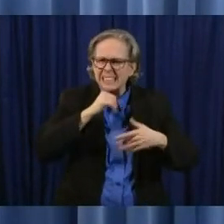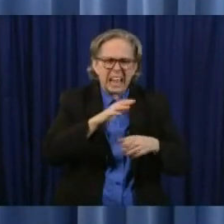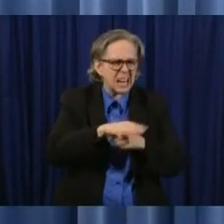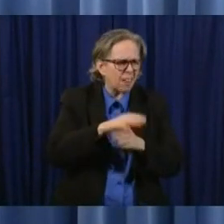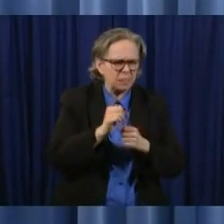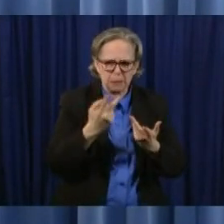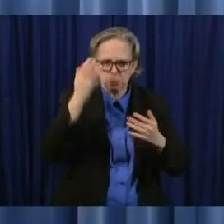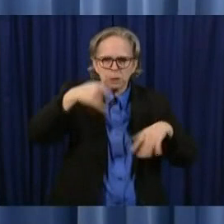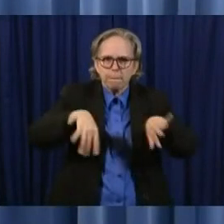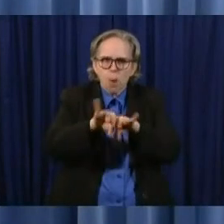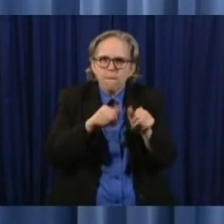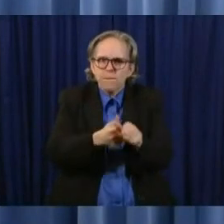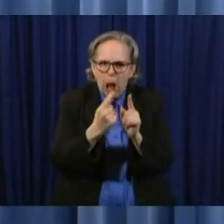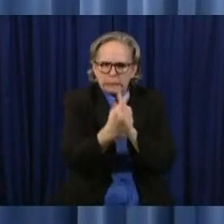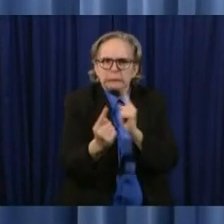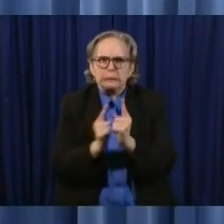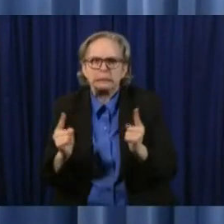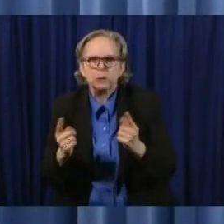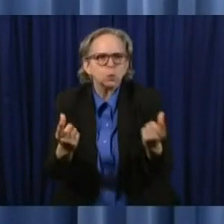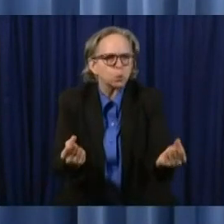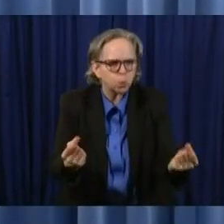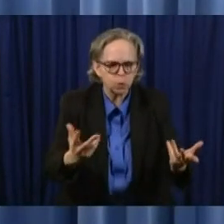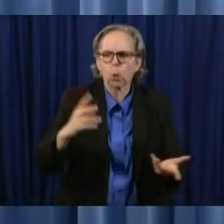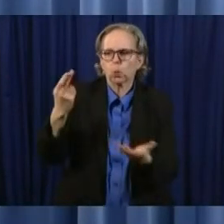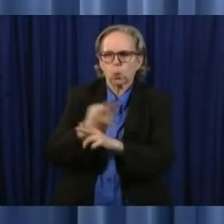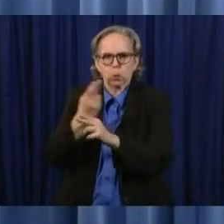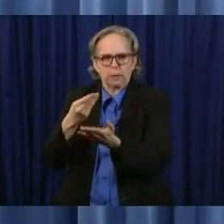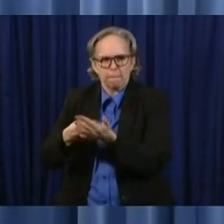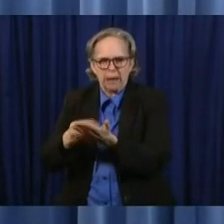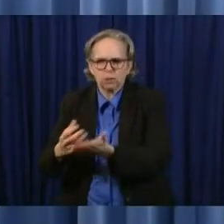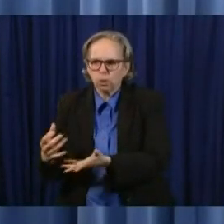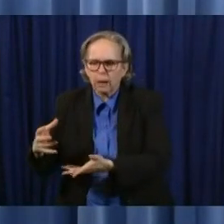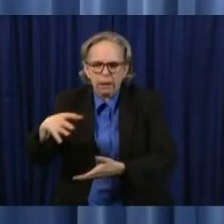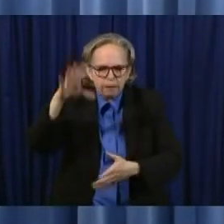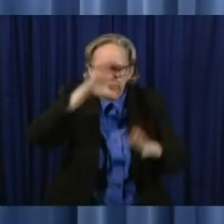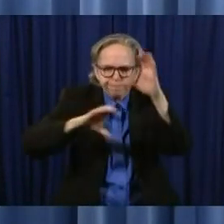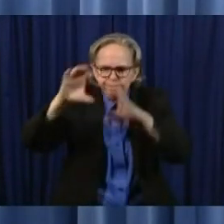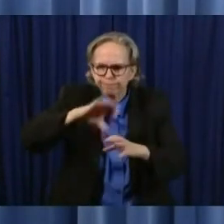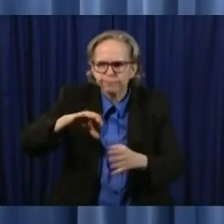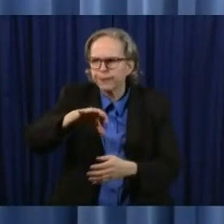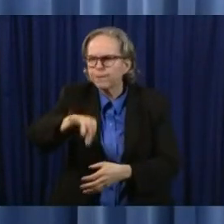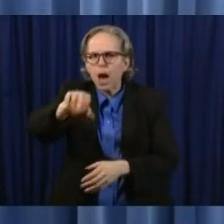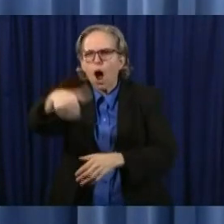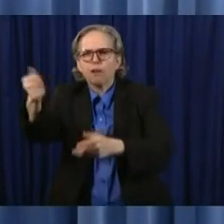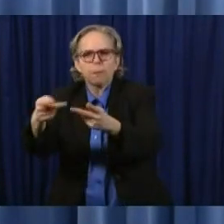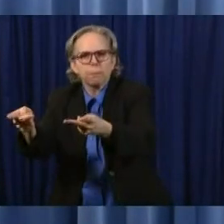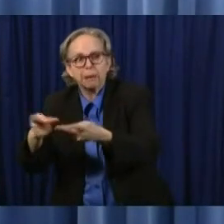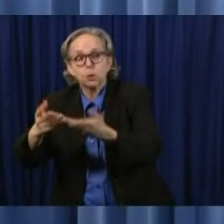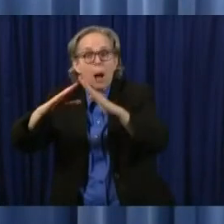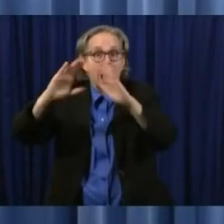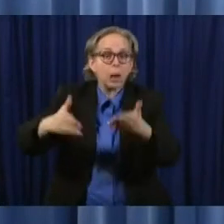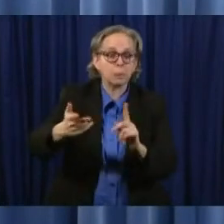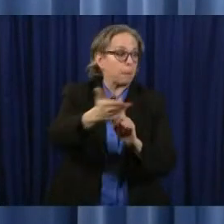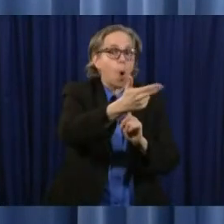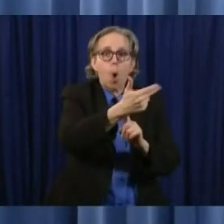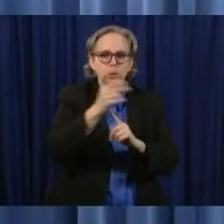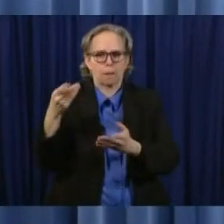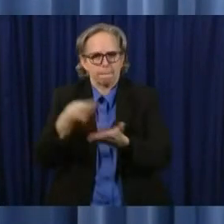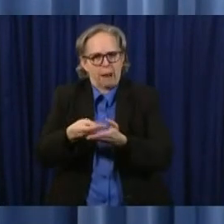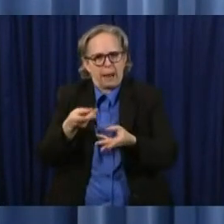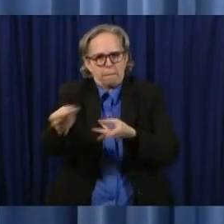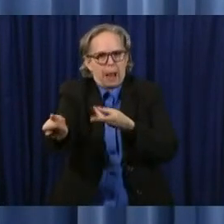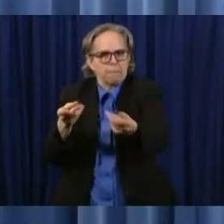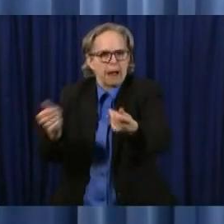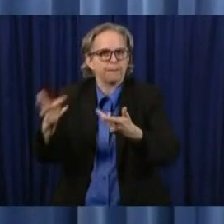also can be used for alternative housing such as hotel or motel rooms for survivors of violence who need to be